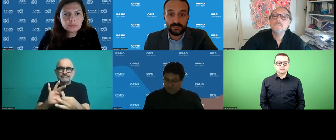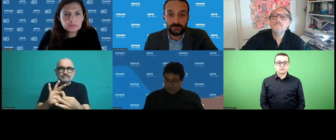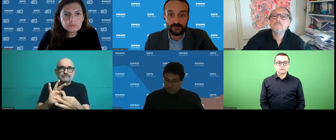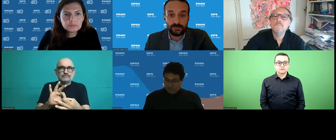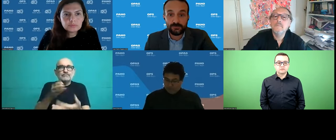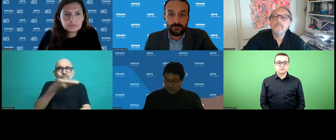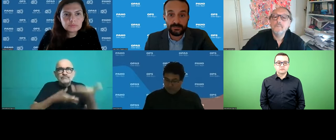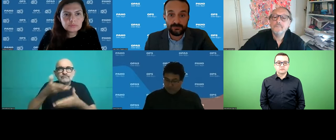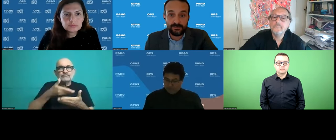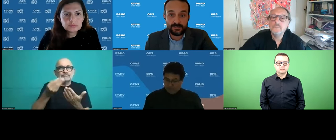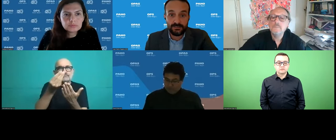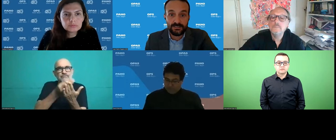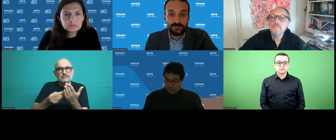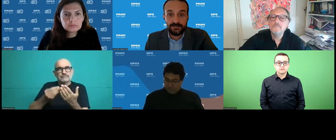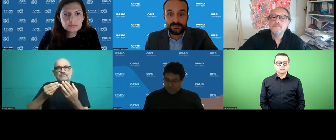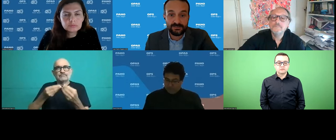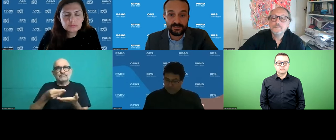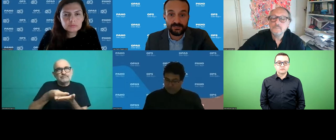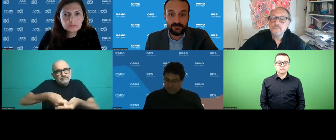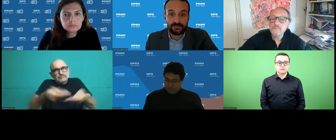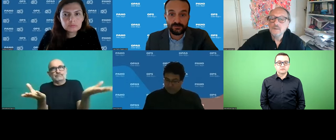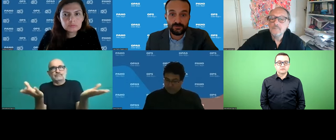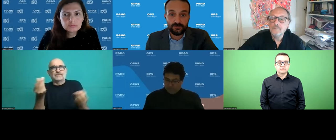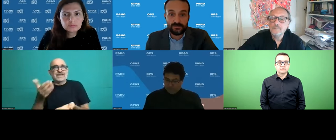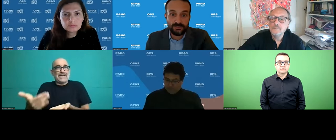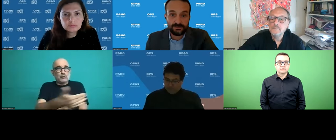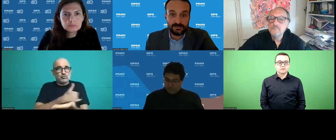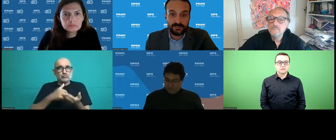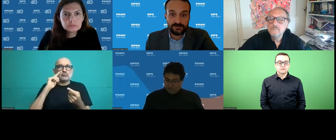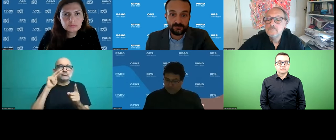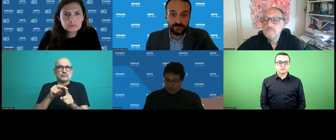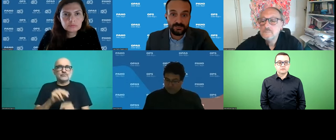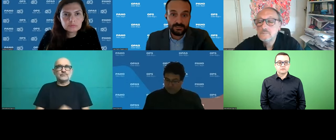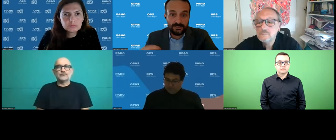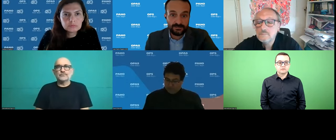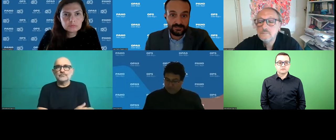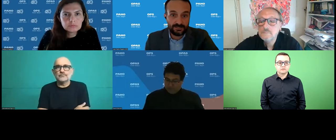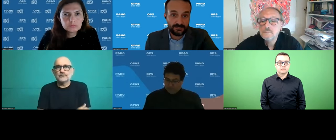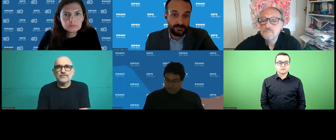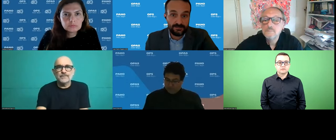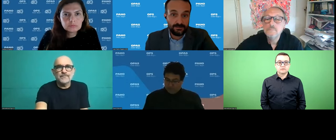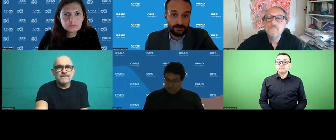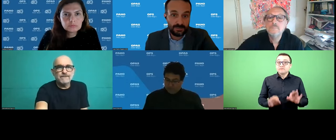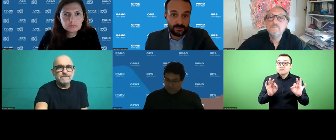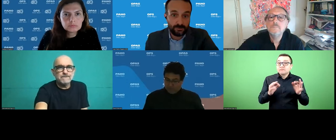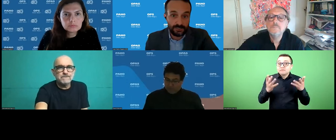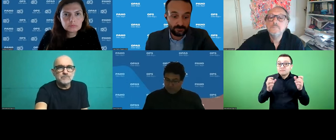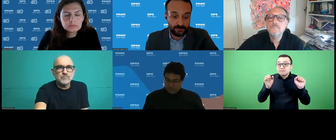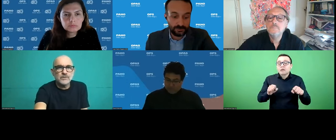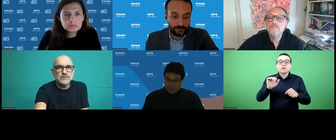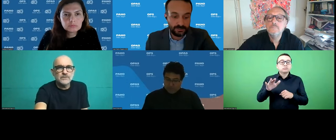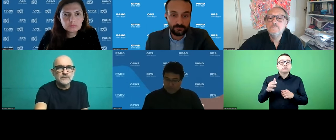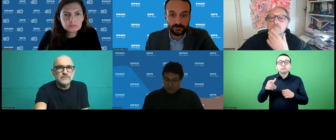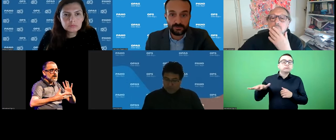particularly in helping design resource allocation mechanisms that reflect the specific territory